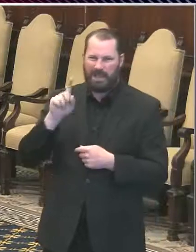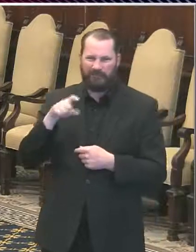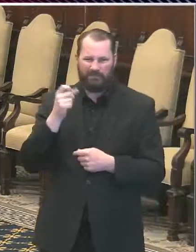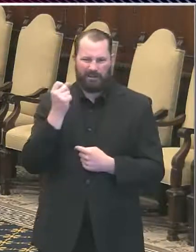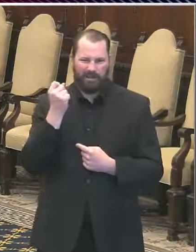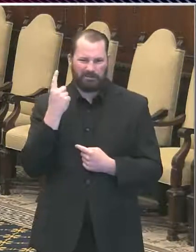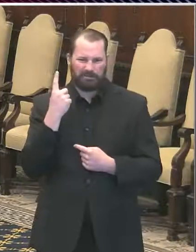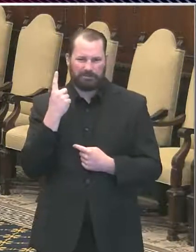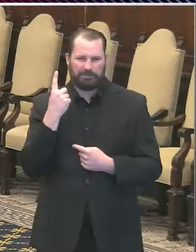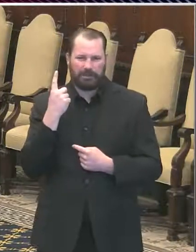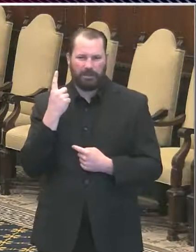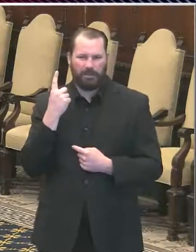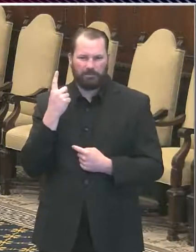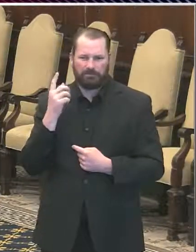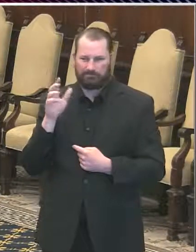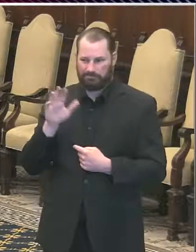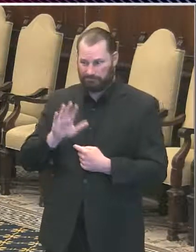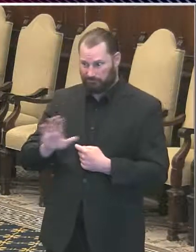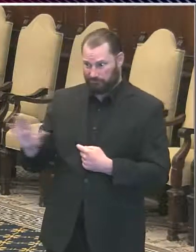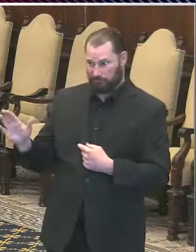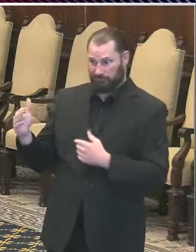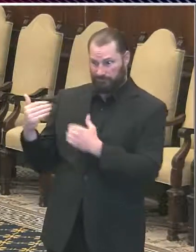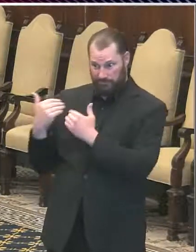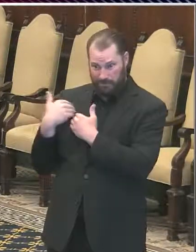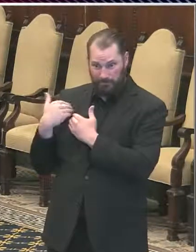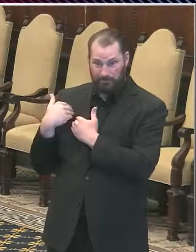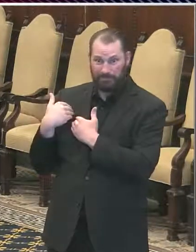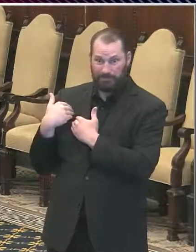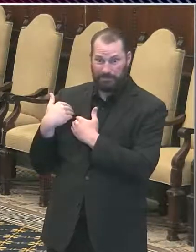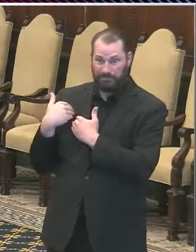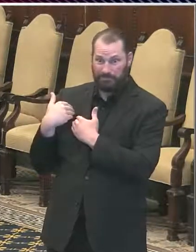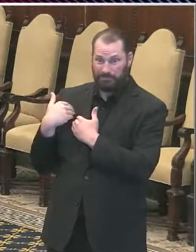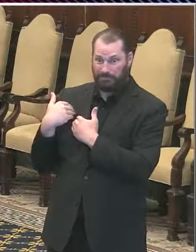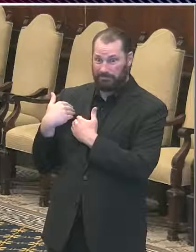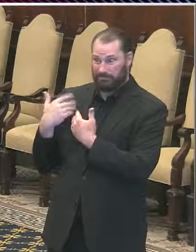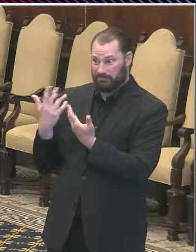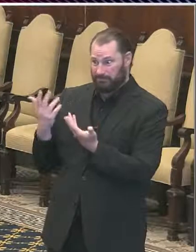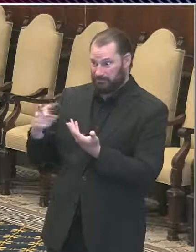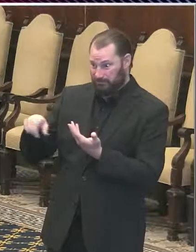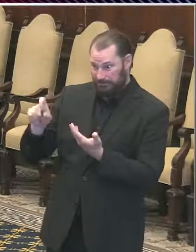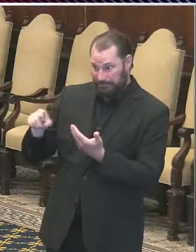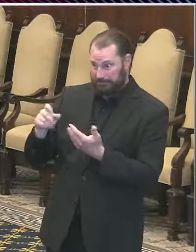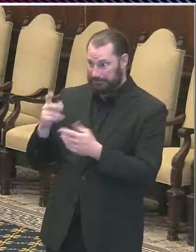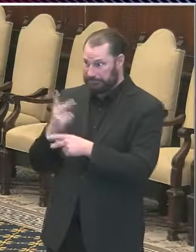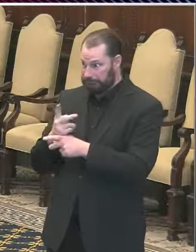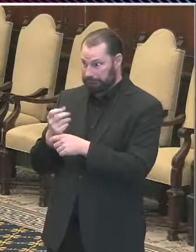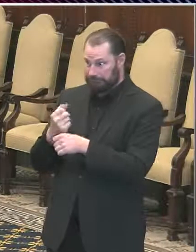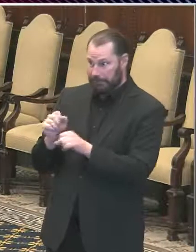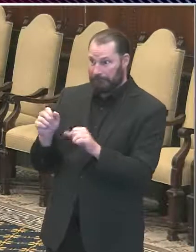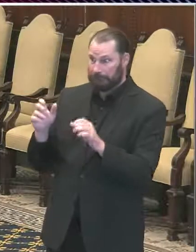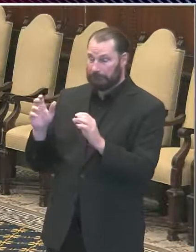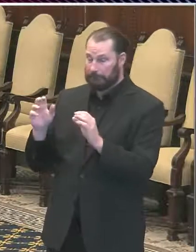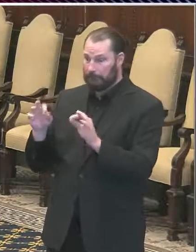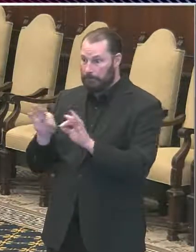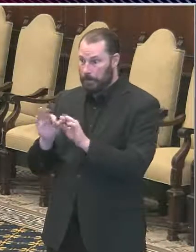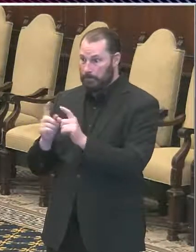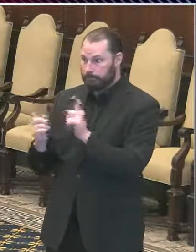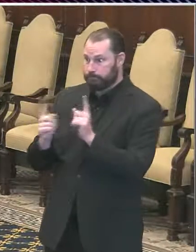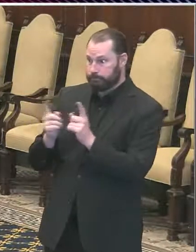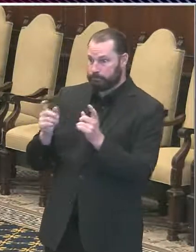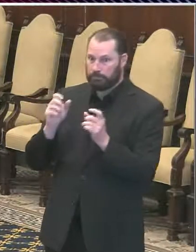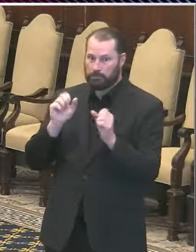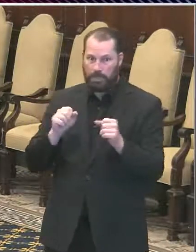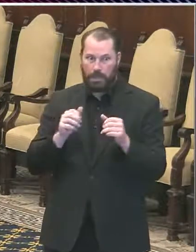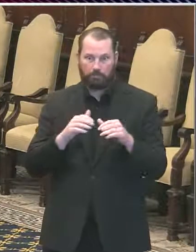their responsibility to get us to yellow and get us to green. And the resistance in doing that and I will say the word